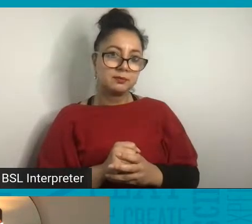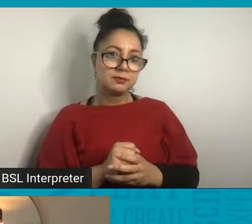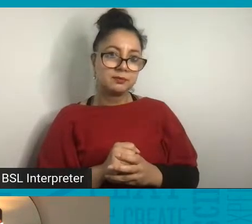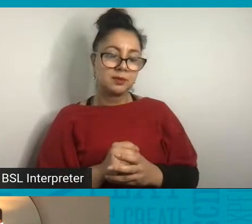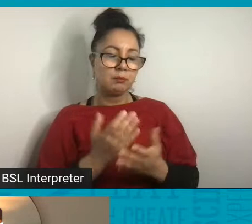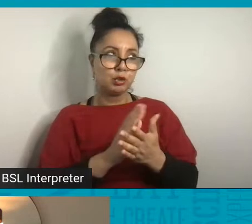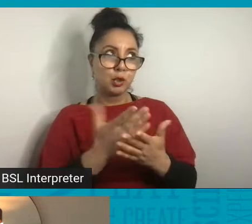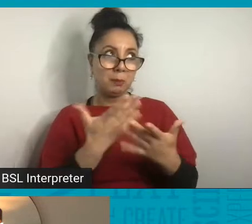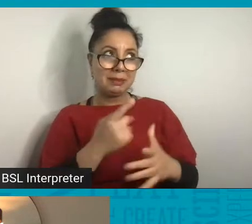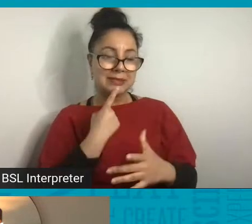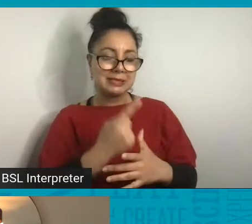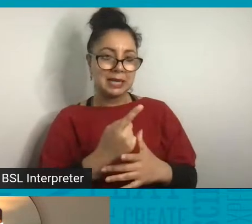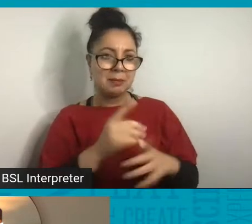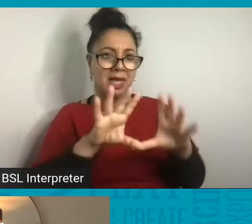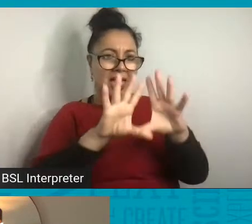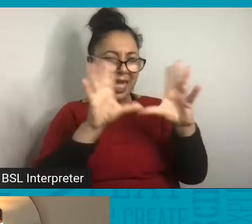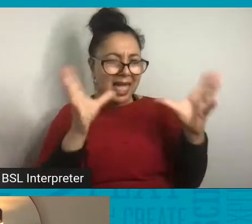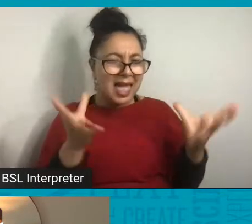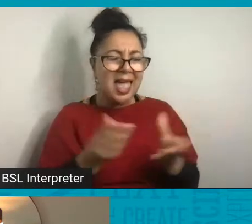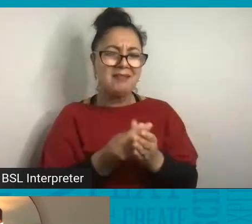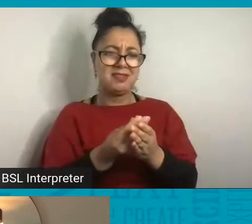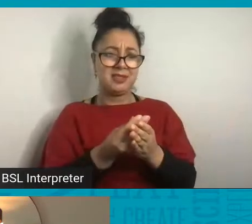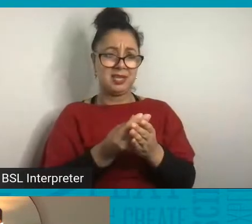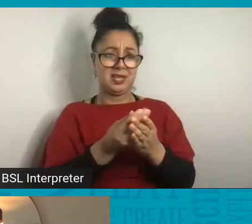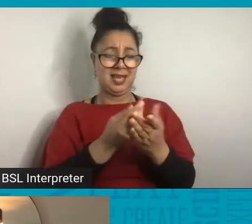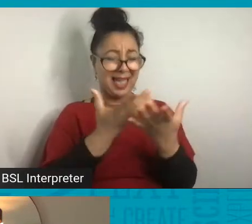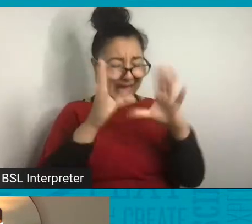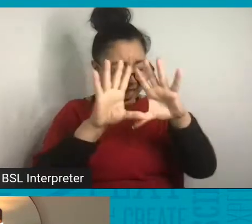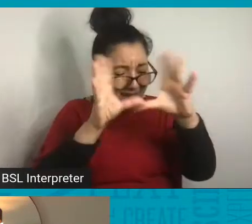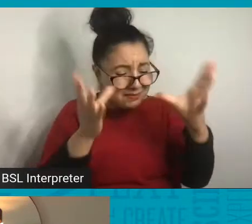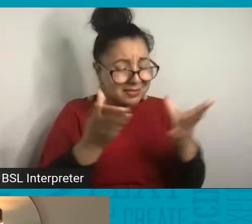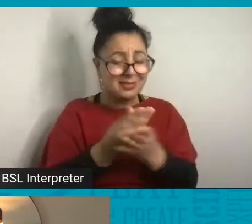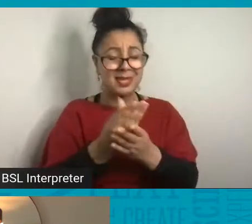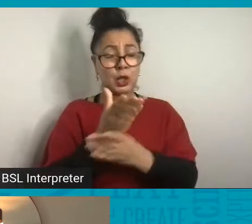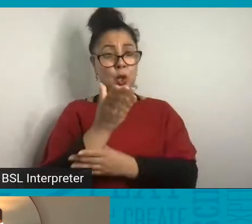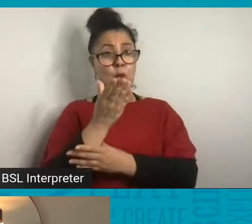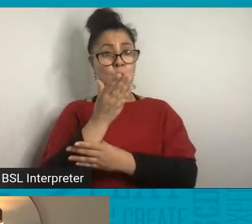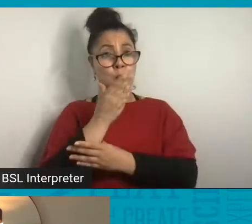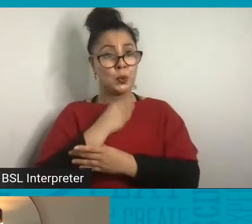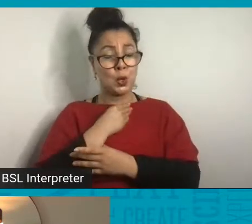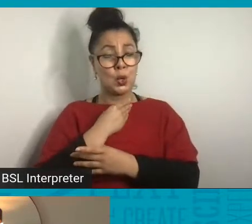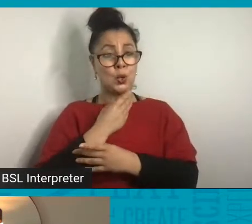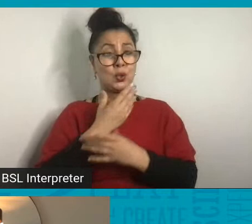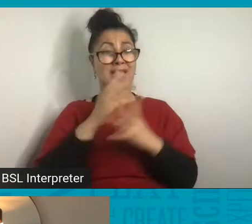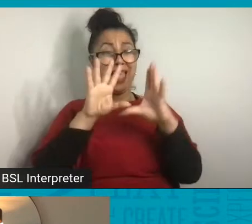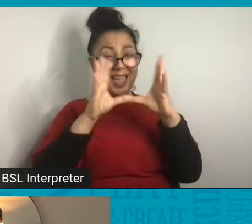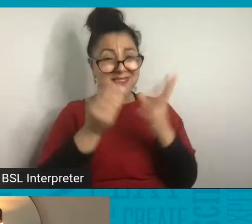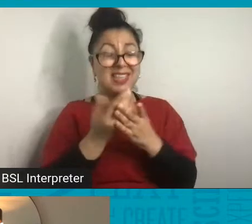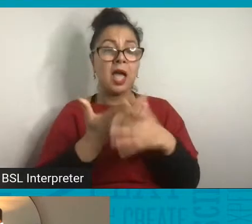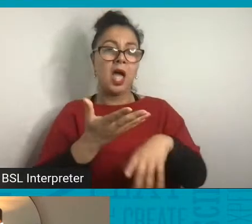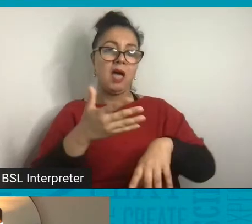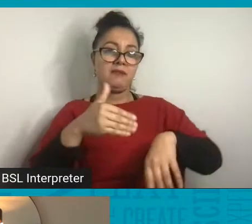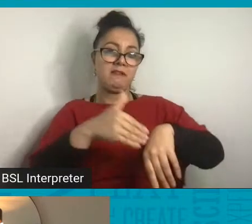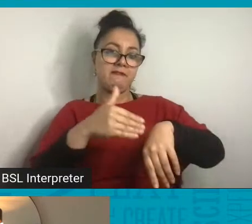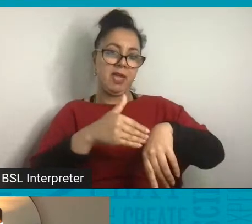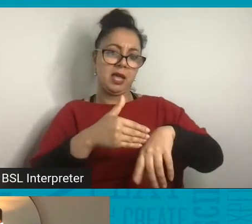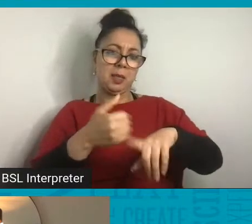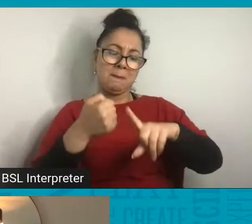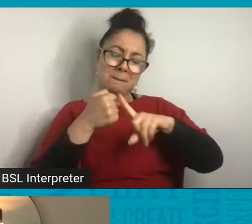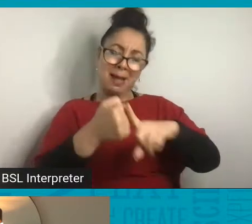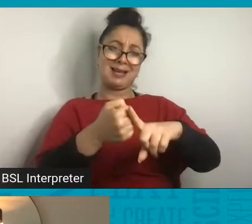before, but everything we use has an impact on the planet and on other living things. So I think